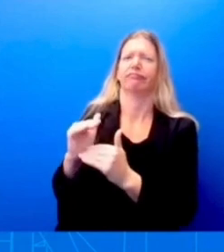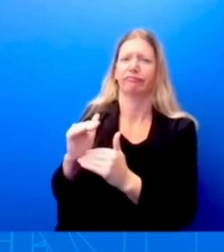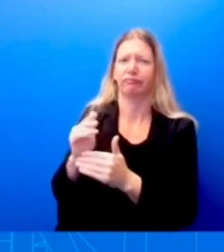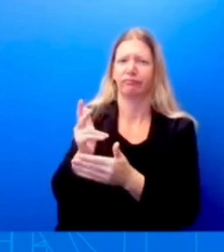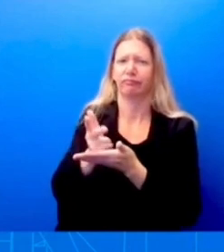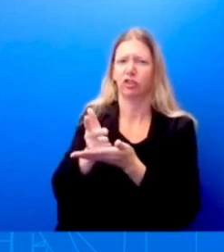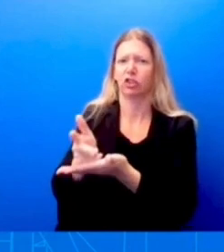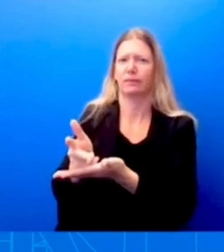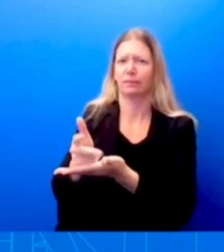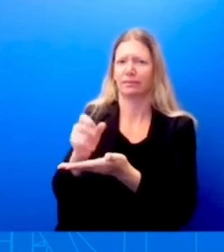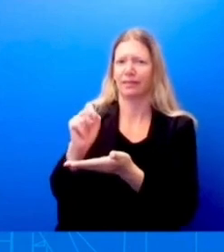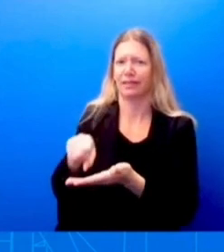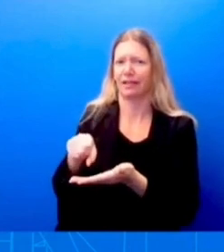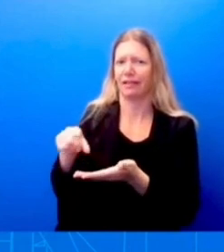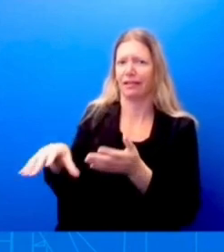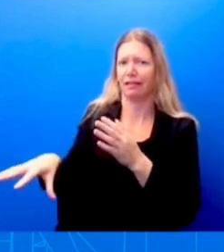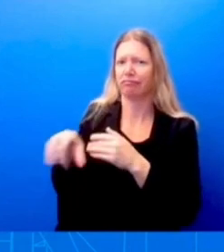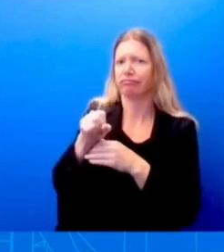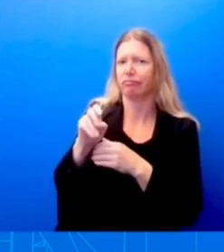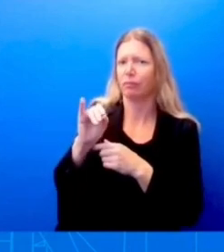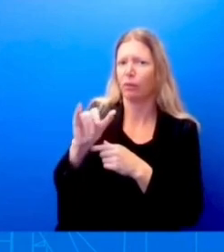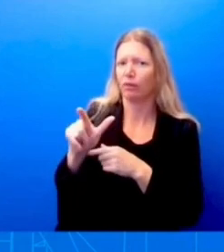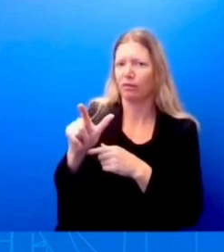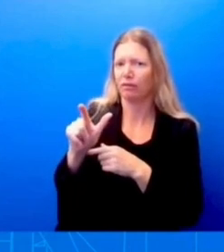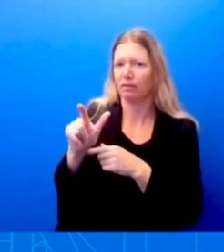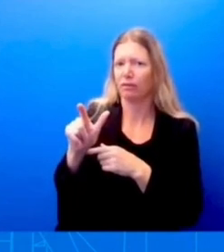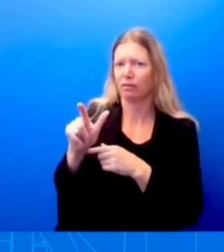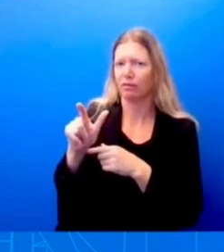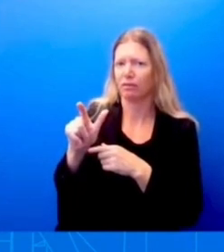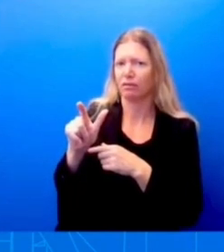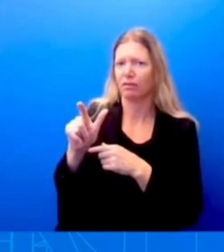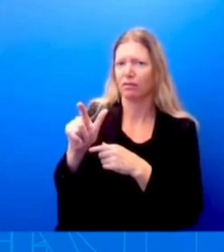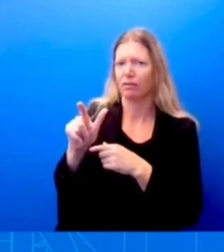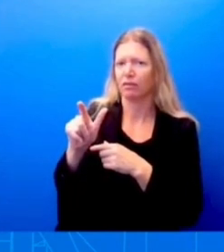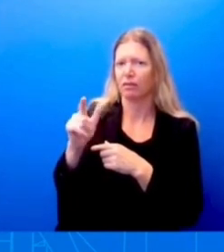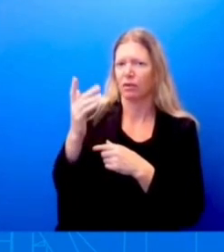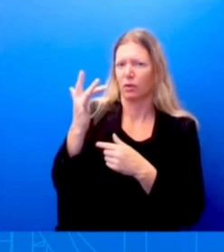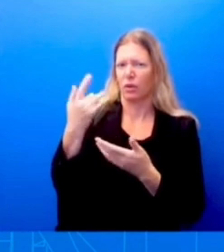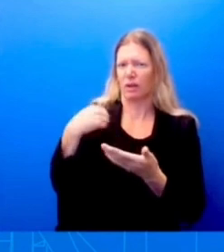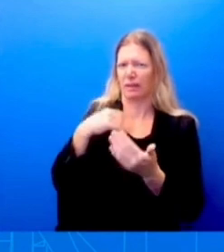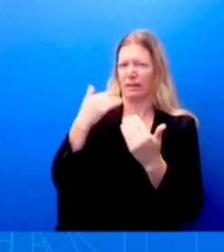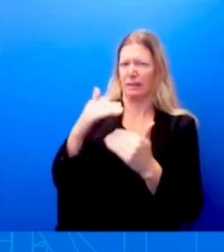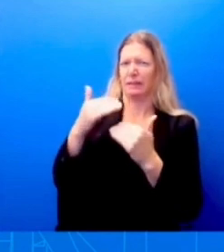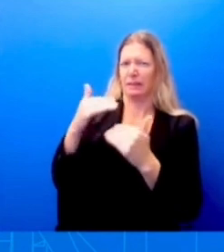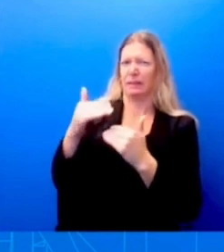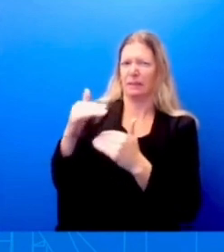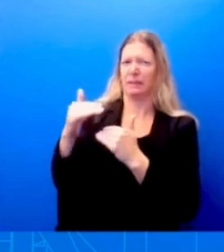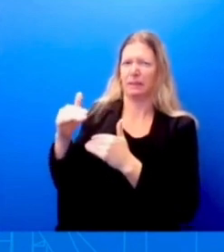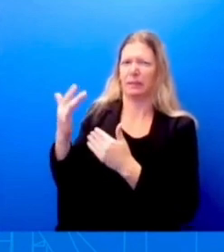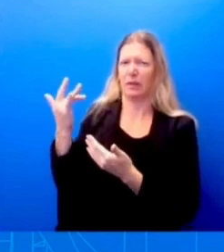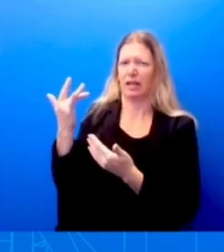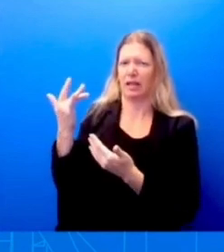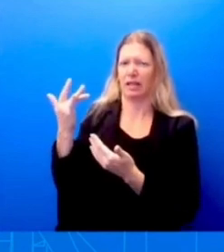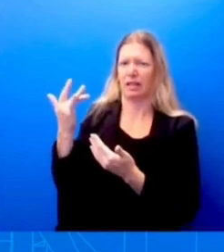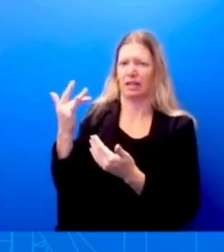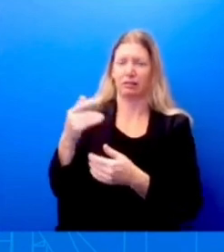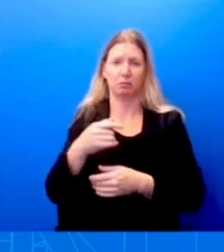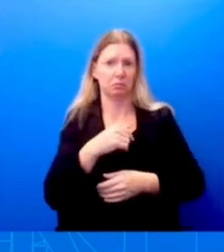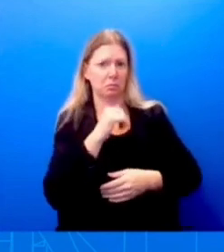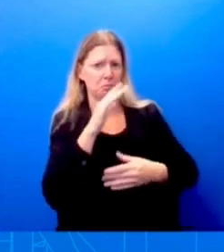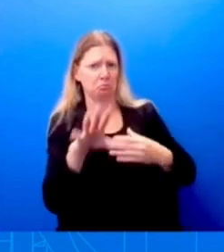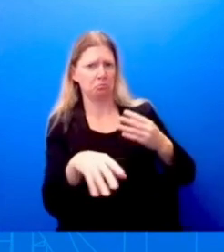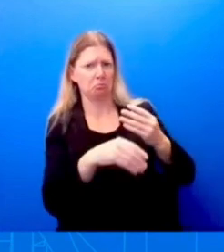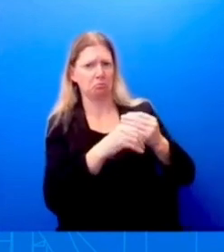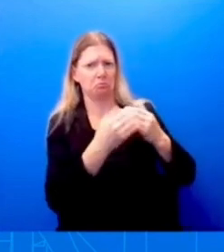so, again, why continue to add restrictions on that industry? So we don't believe we add restrictions on that industries. I want to look specifically